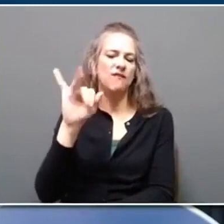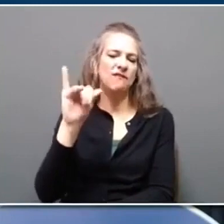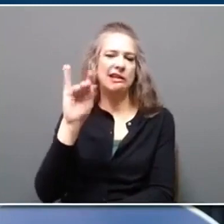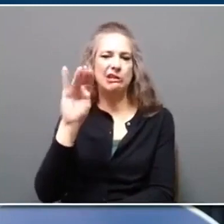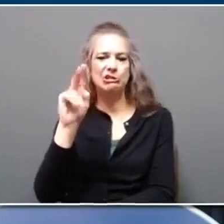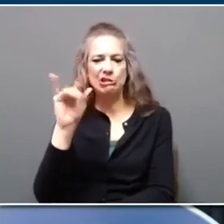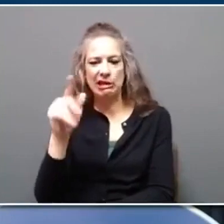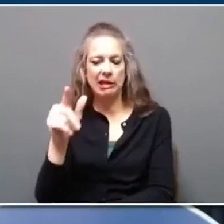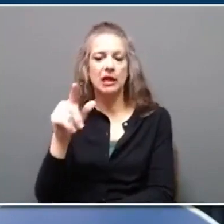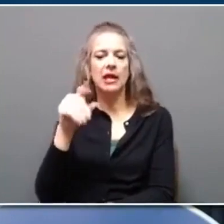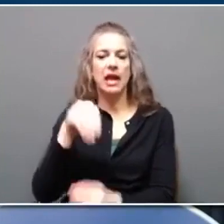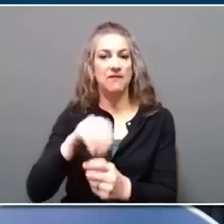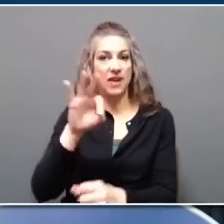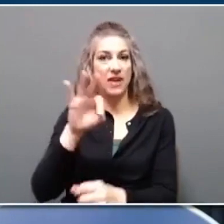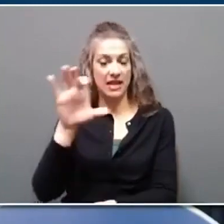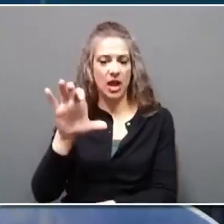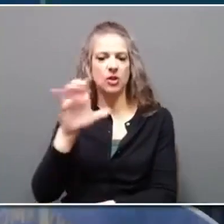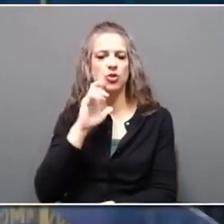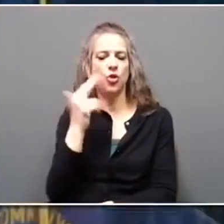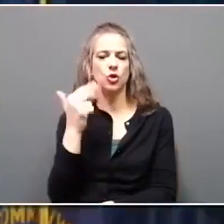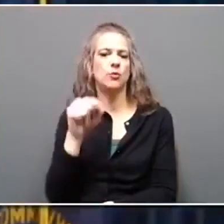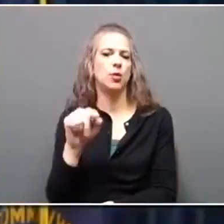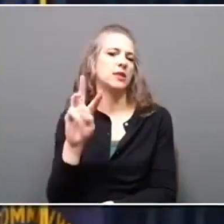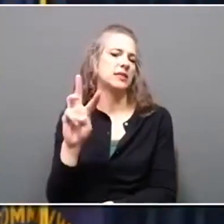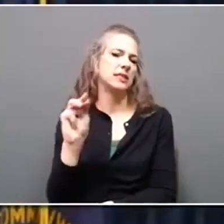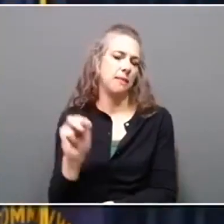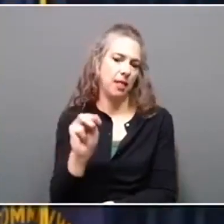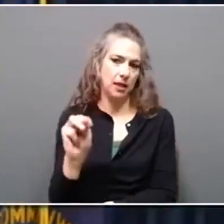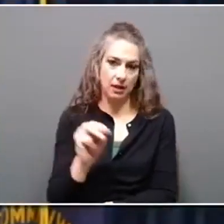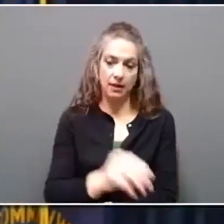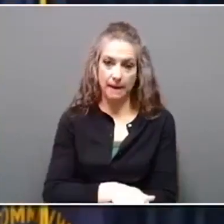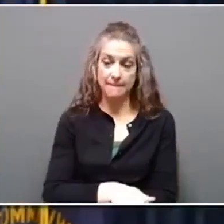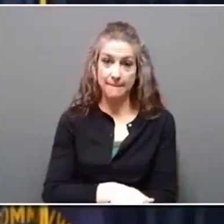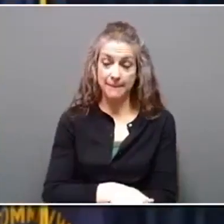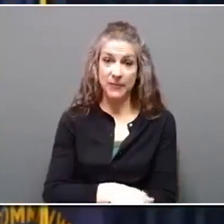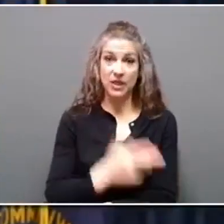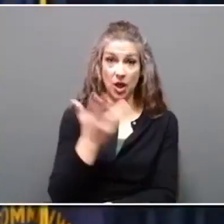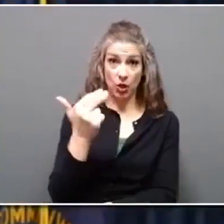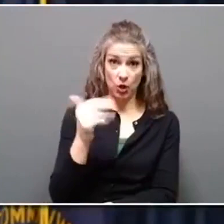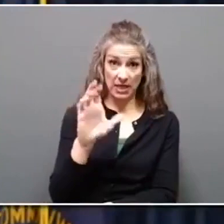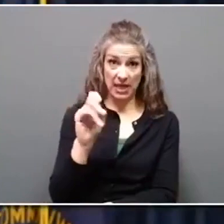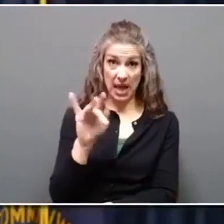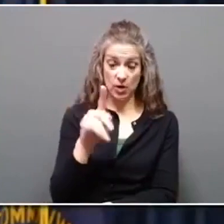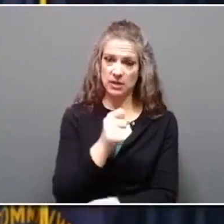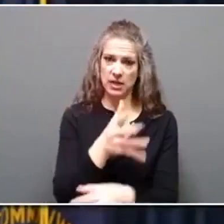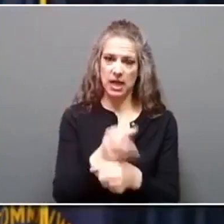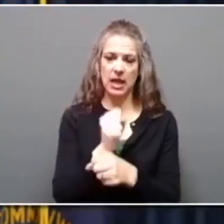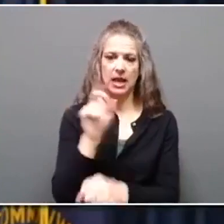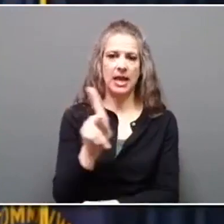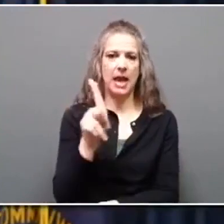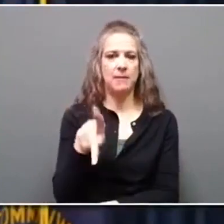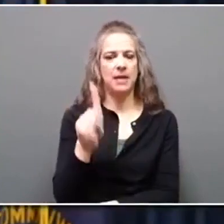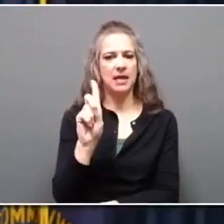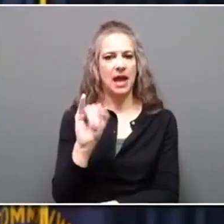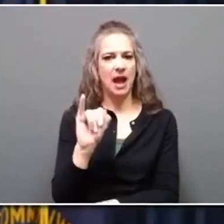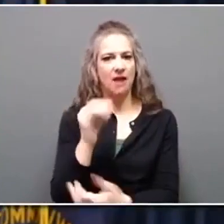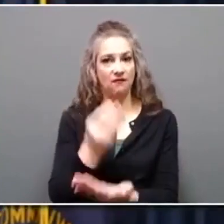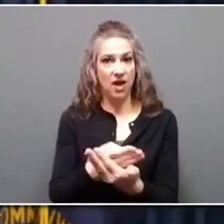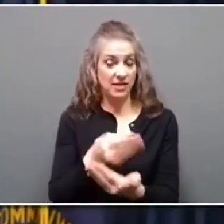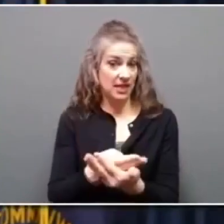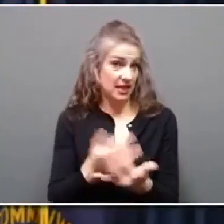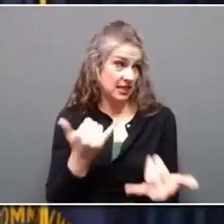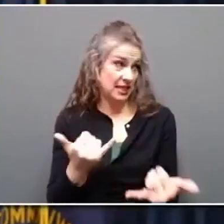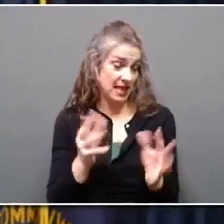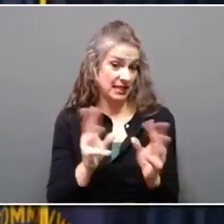$13.6 million. In addition, 13 counties received KPDI funding at today's meeting.